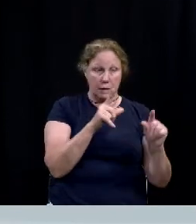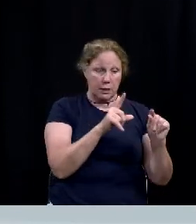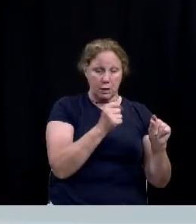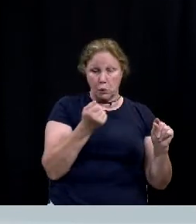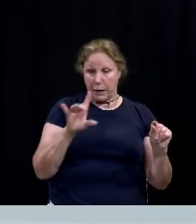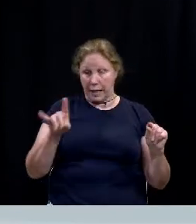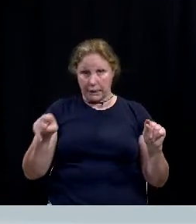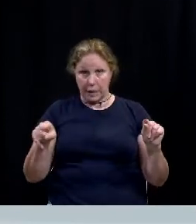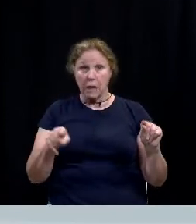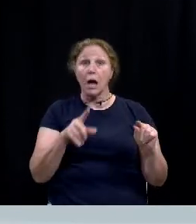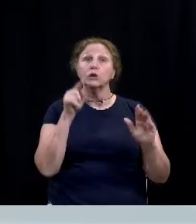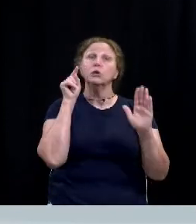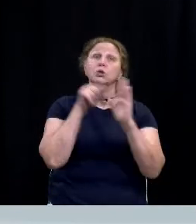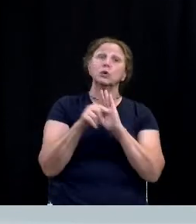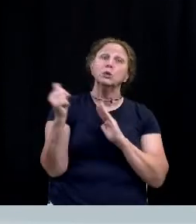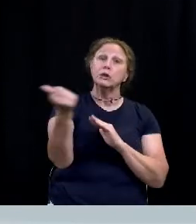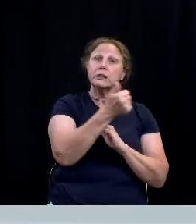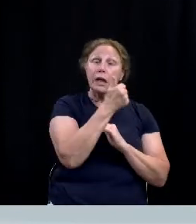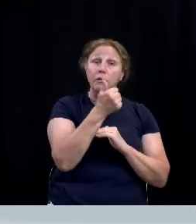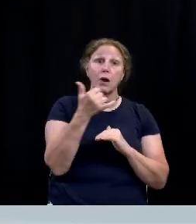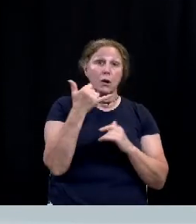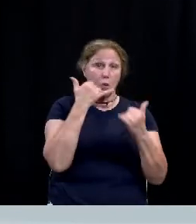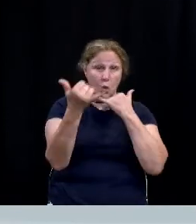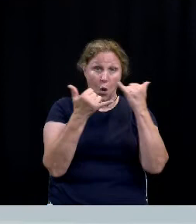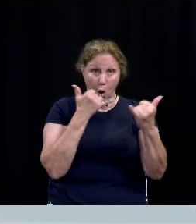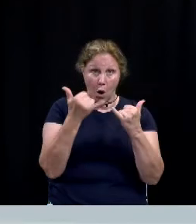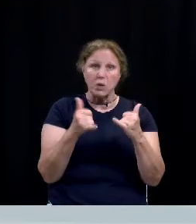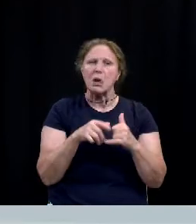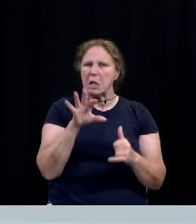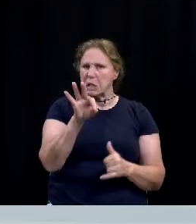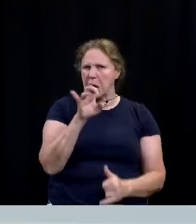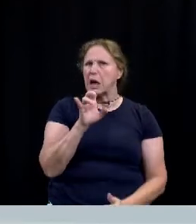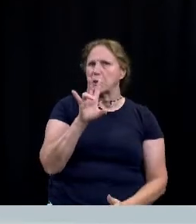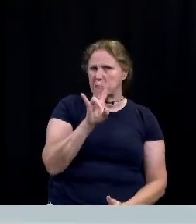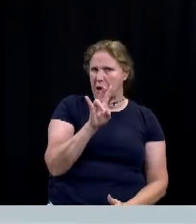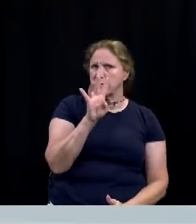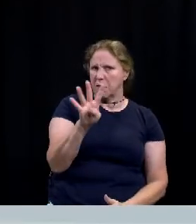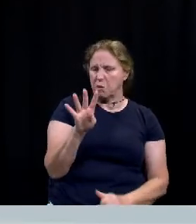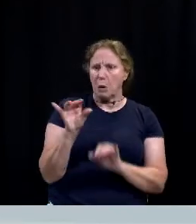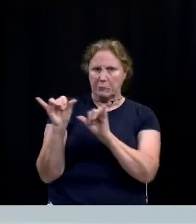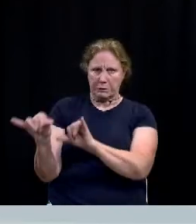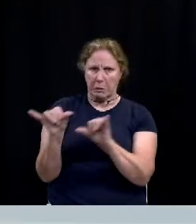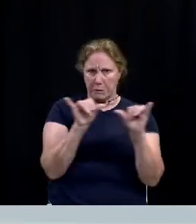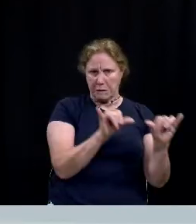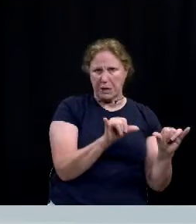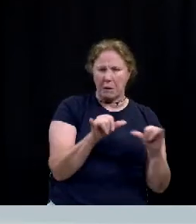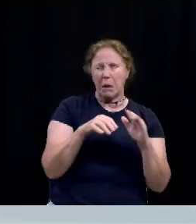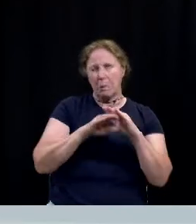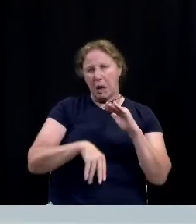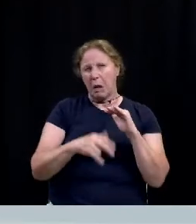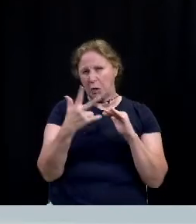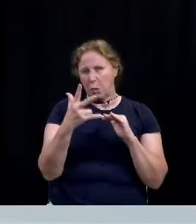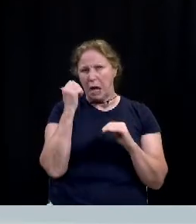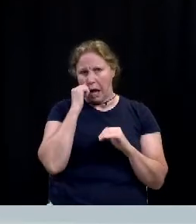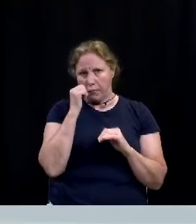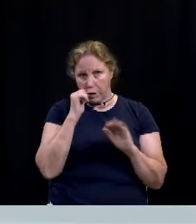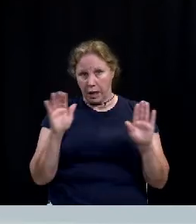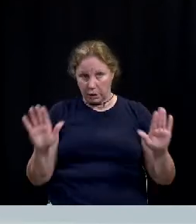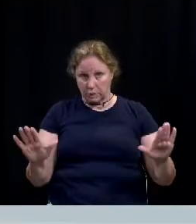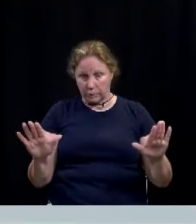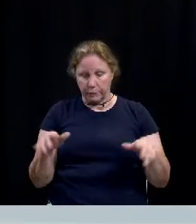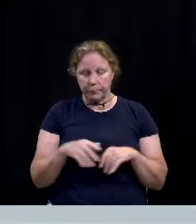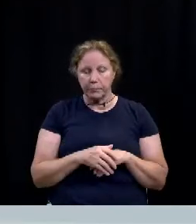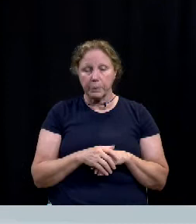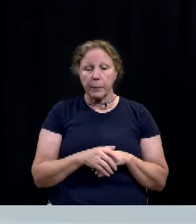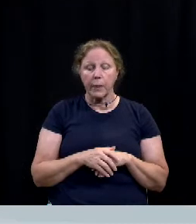suicide in progress calls hold just about steady at 974 or an average of just under three per day the